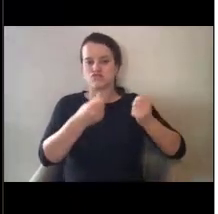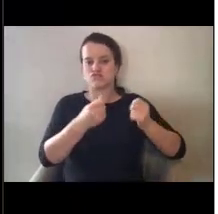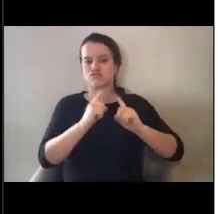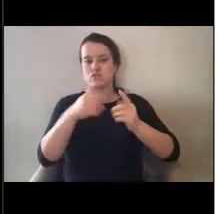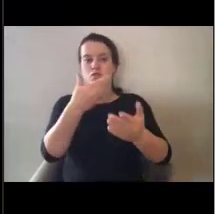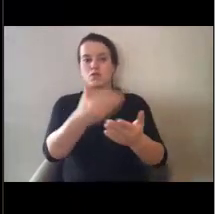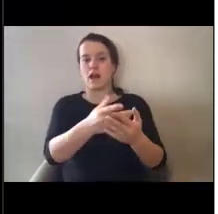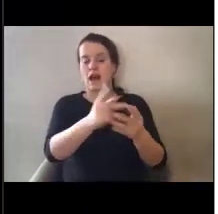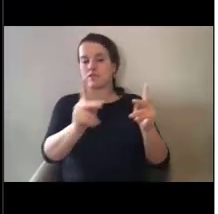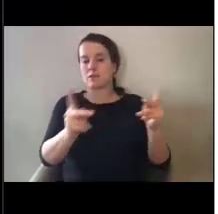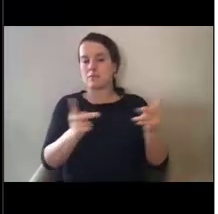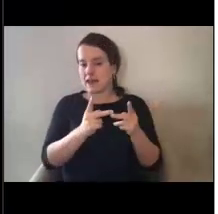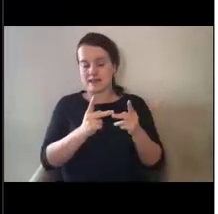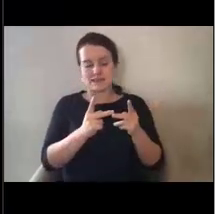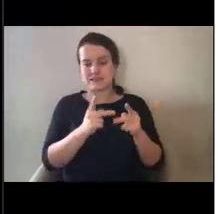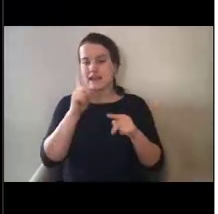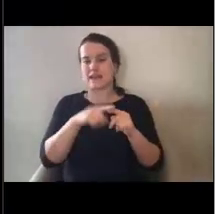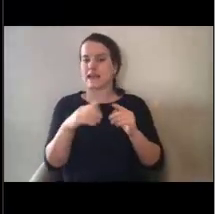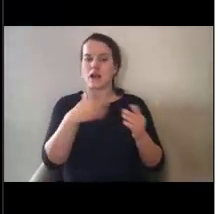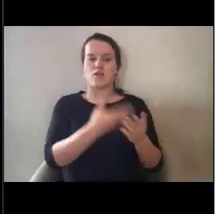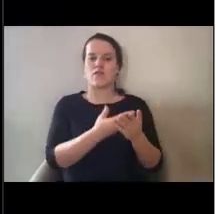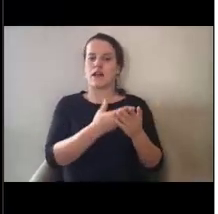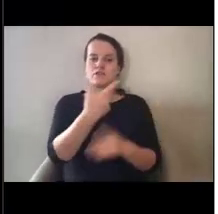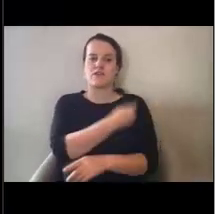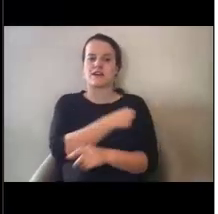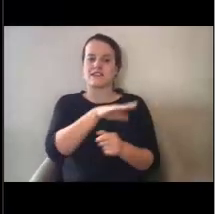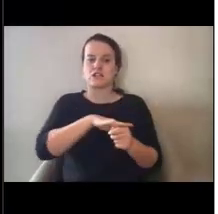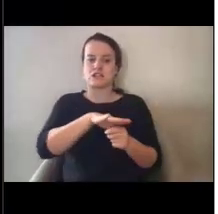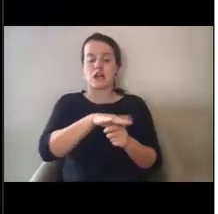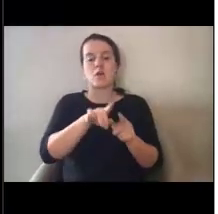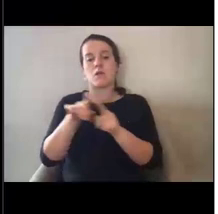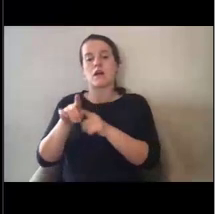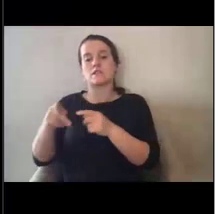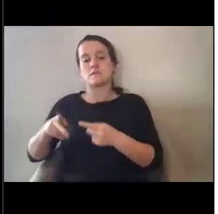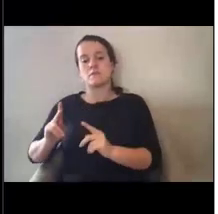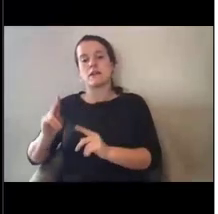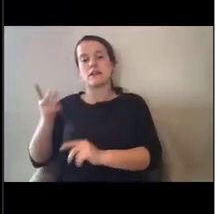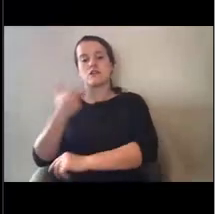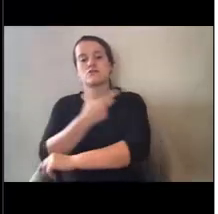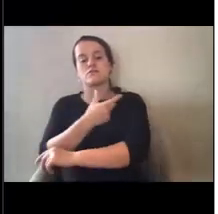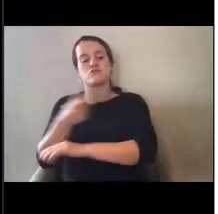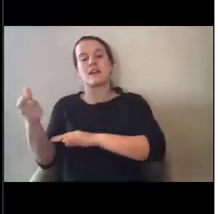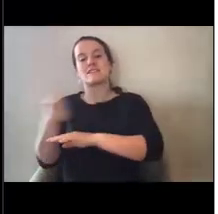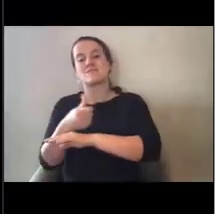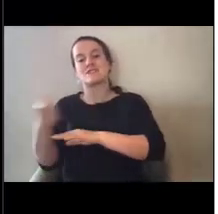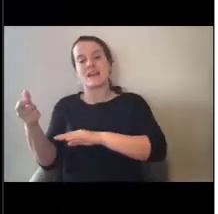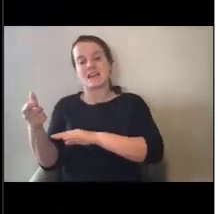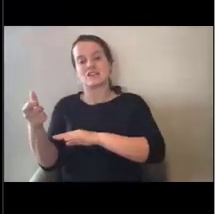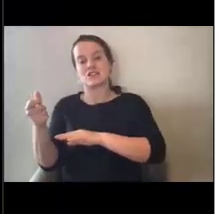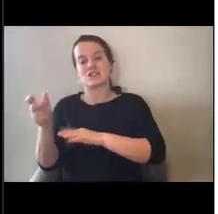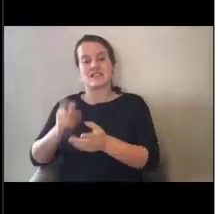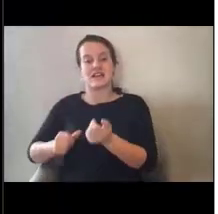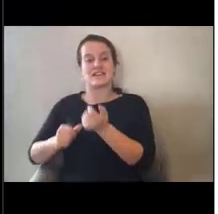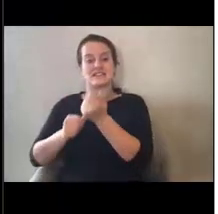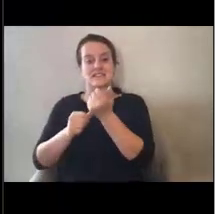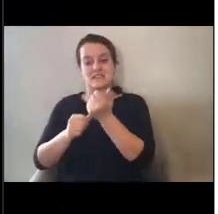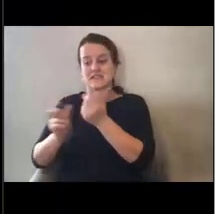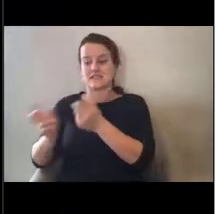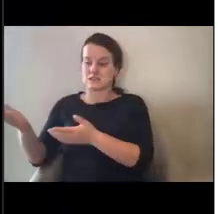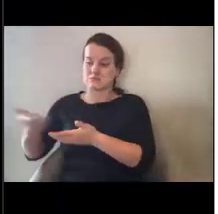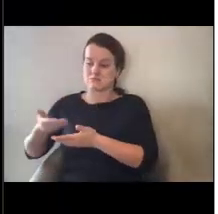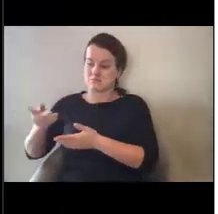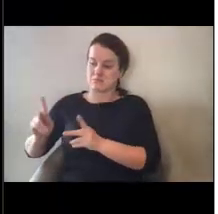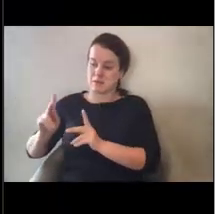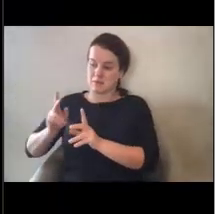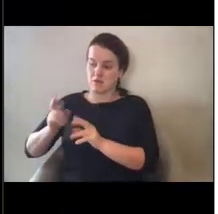get to a vaccination site. Uh, we are also allowing transportation assistance to, to get individuals to and from vaccination